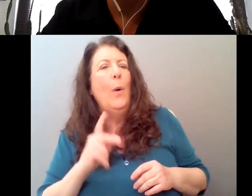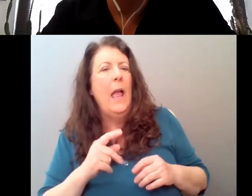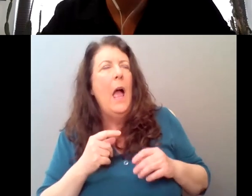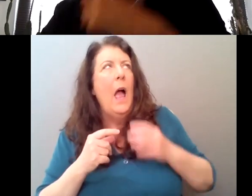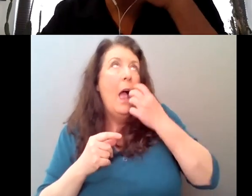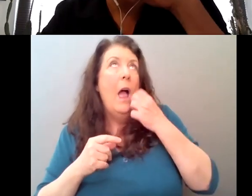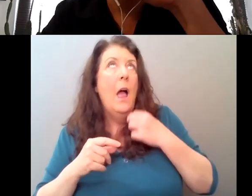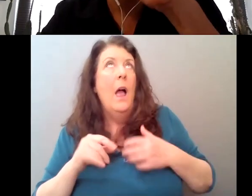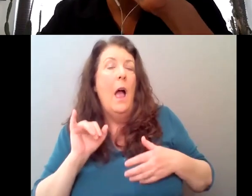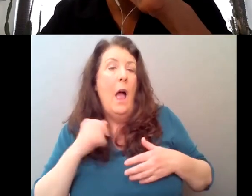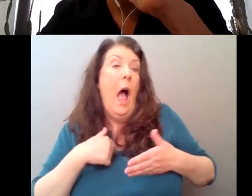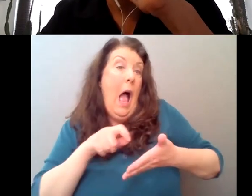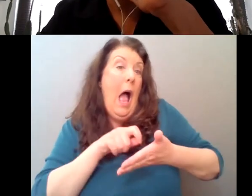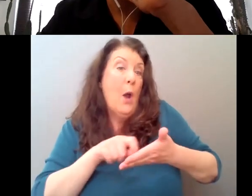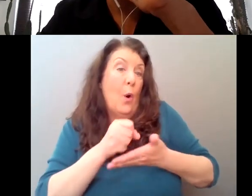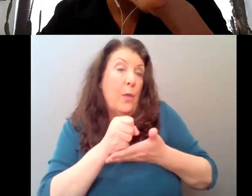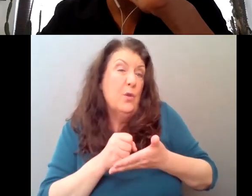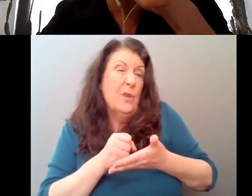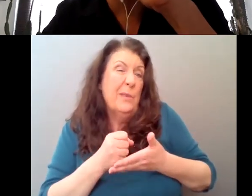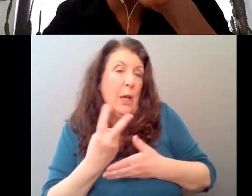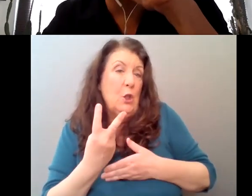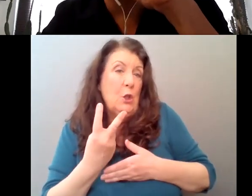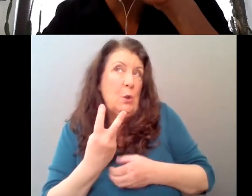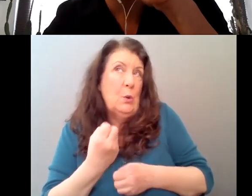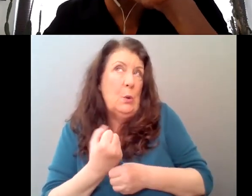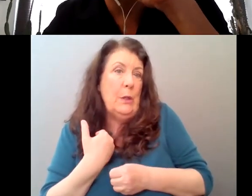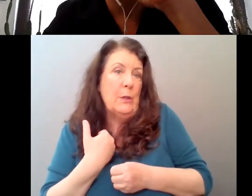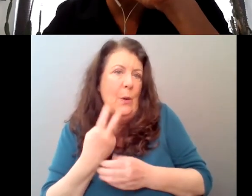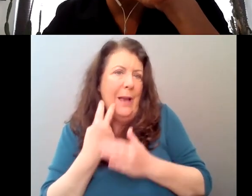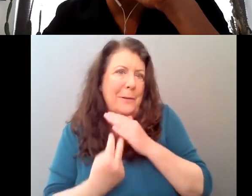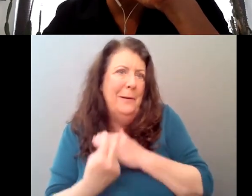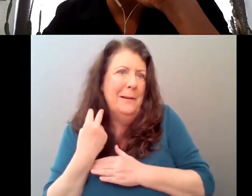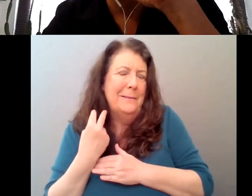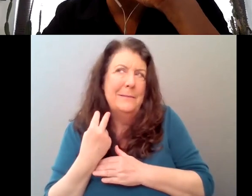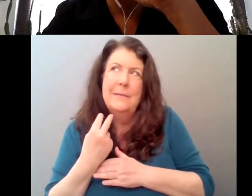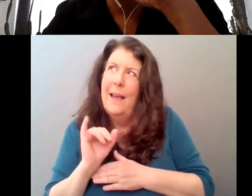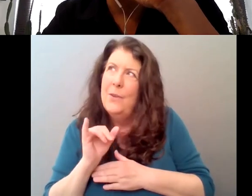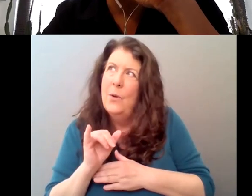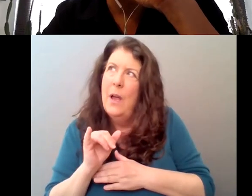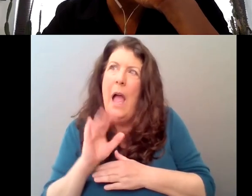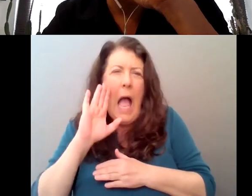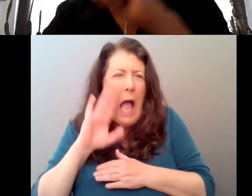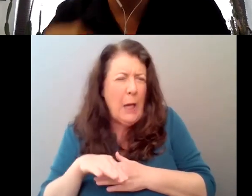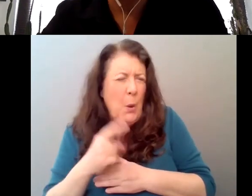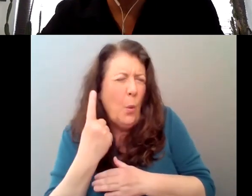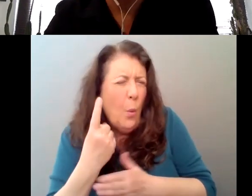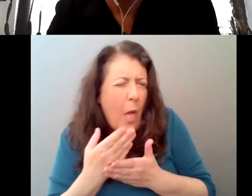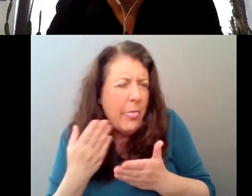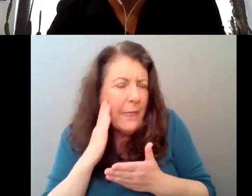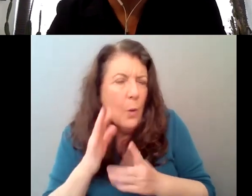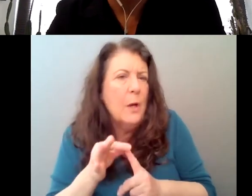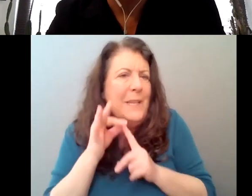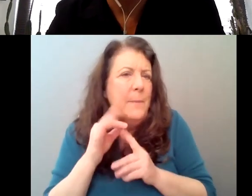script like two years ago now, so I have to, I have to rewind a little bit, but look, I knew one thing that was going to be special